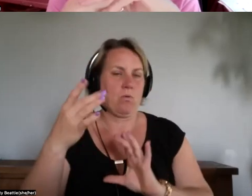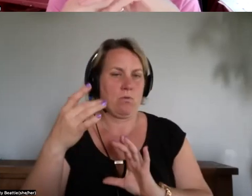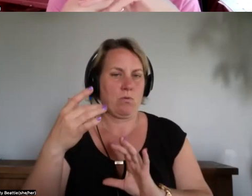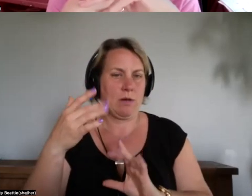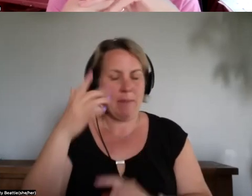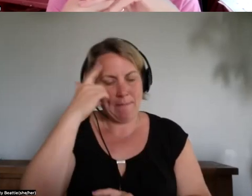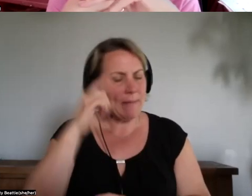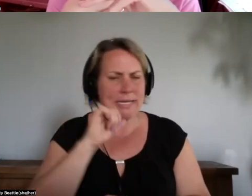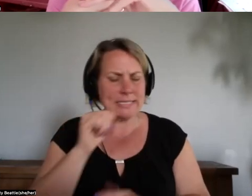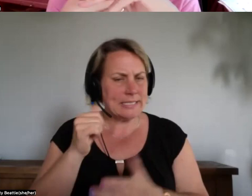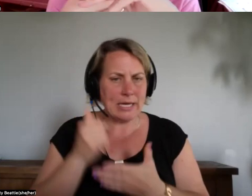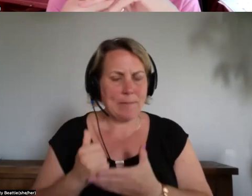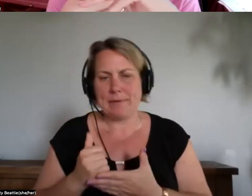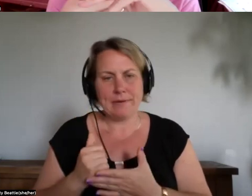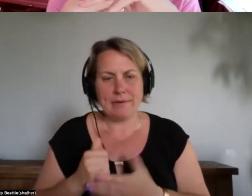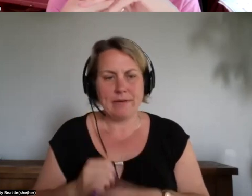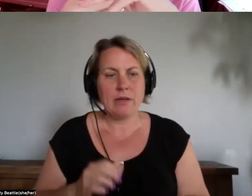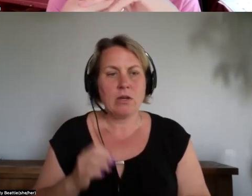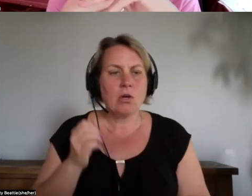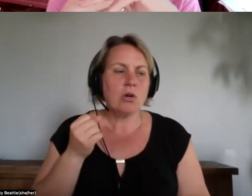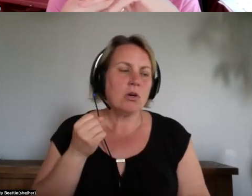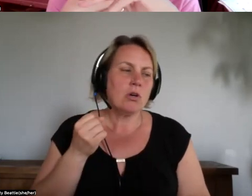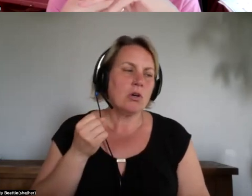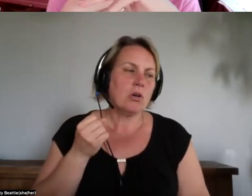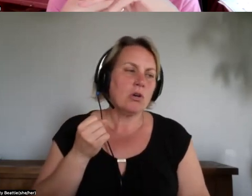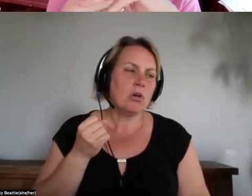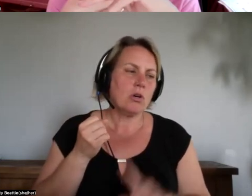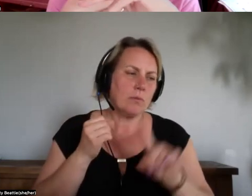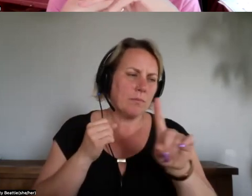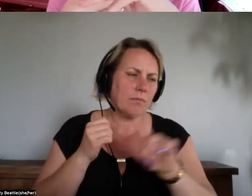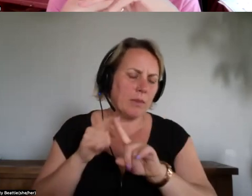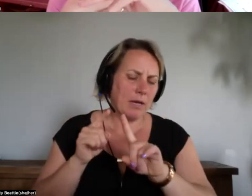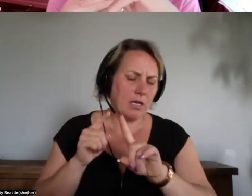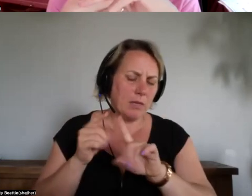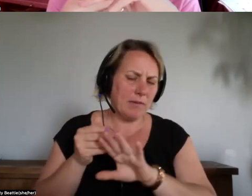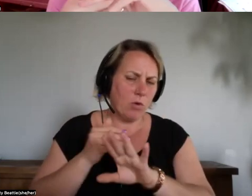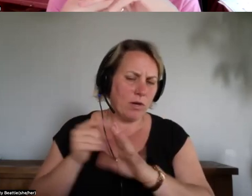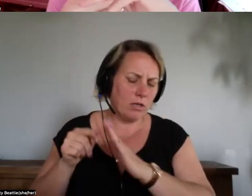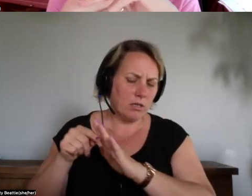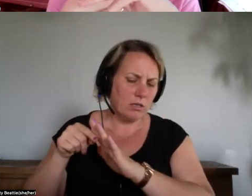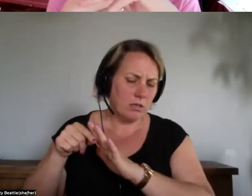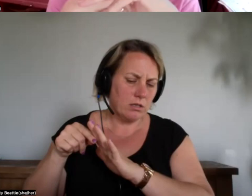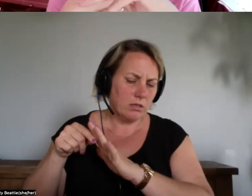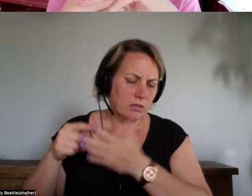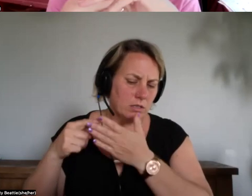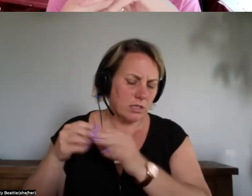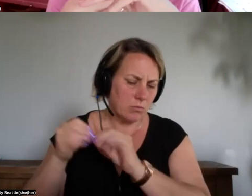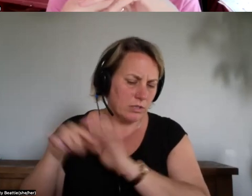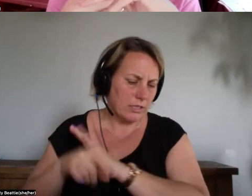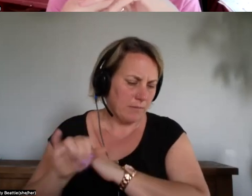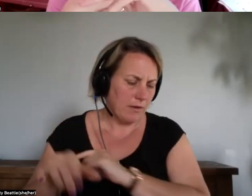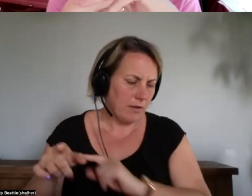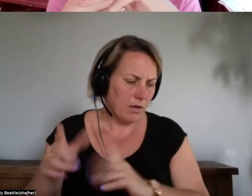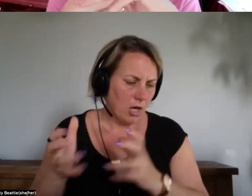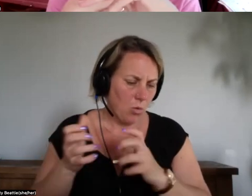so um but before i go more into that i wanted to say that i